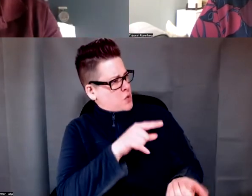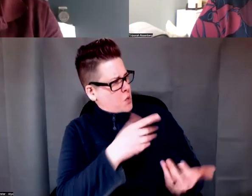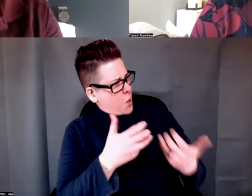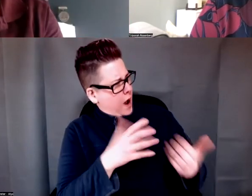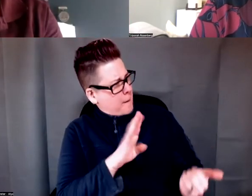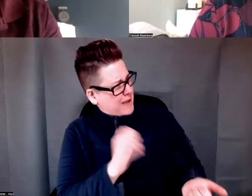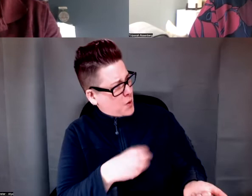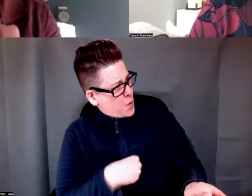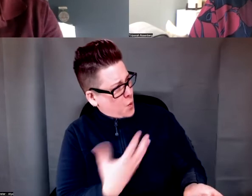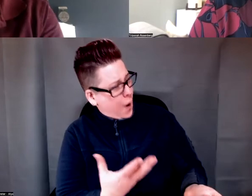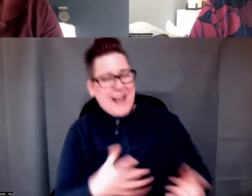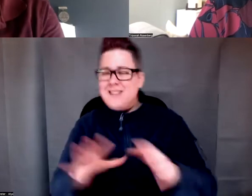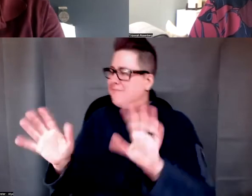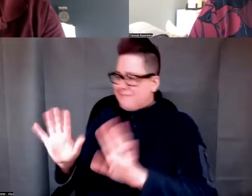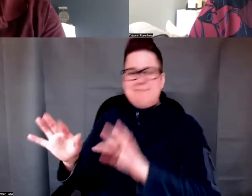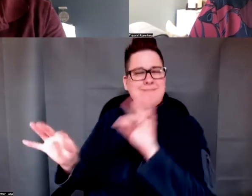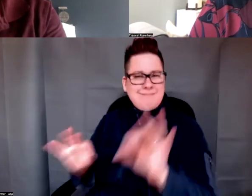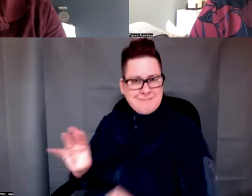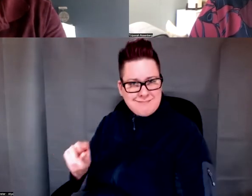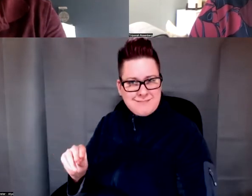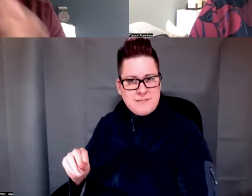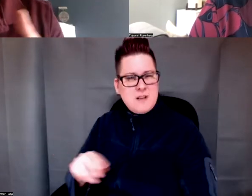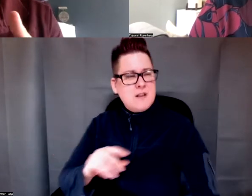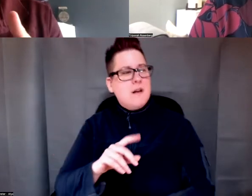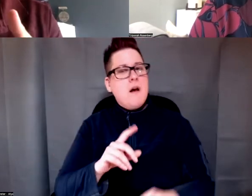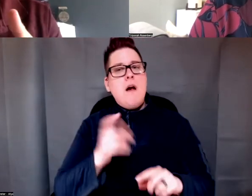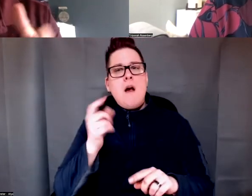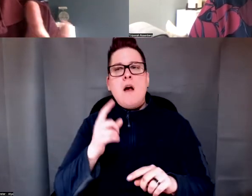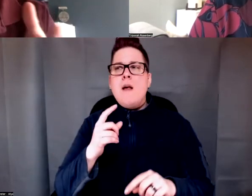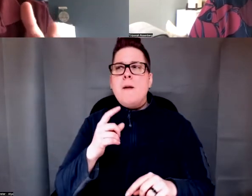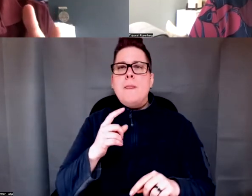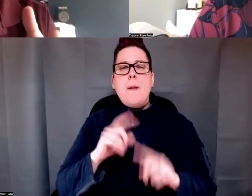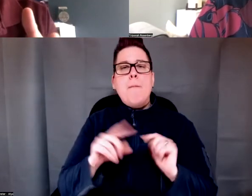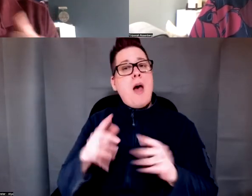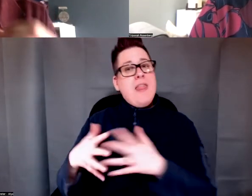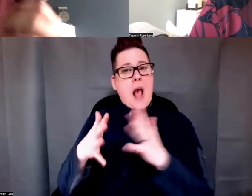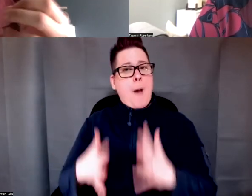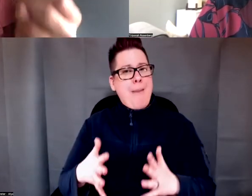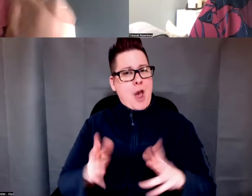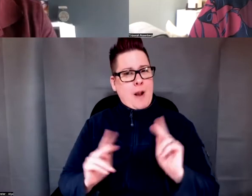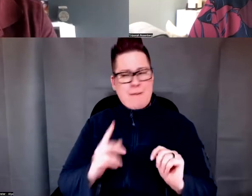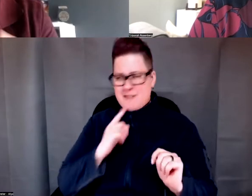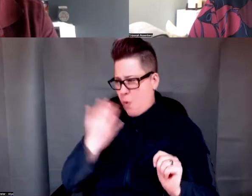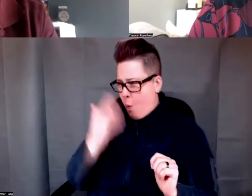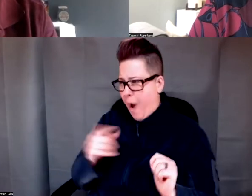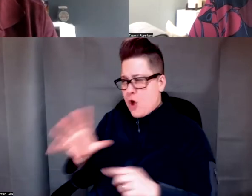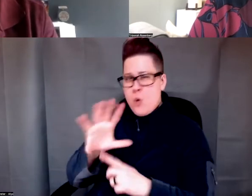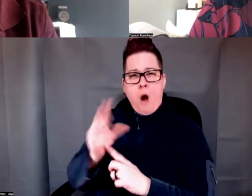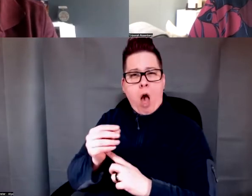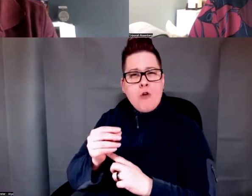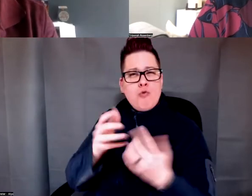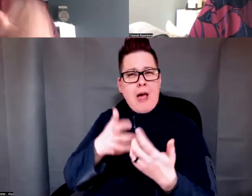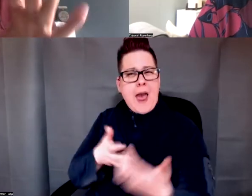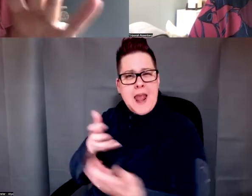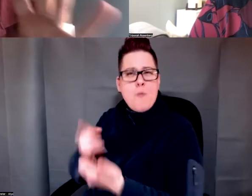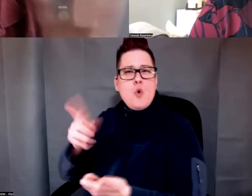differentiate from them, right? But then my Euro-American colleagues said, why are you doing cultural adaptation? You're going to dilute the effects of intervention.